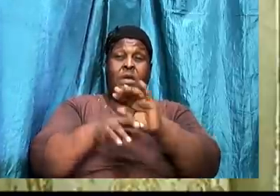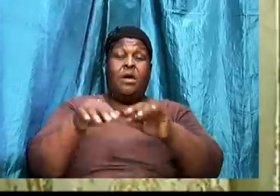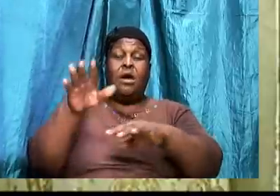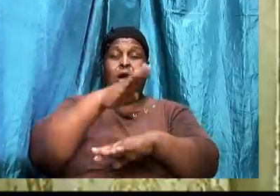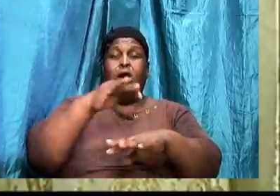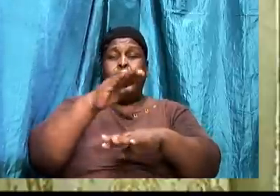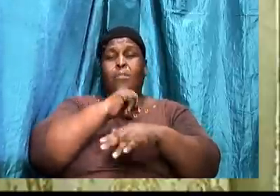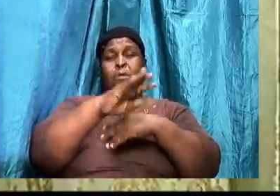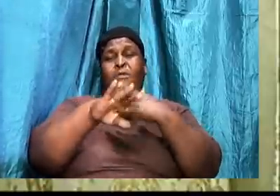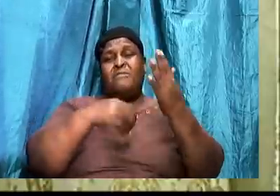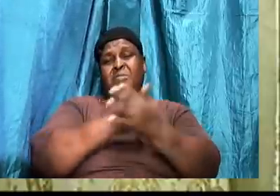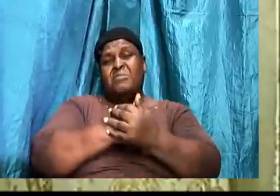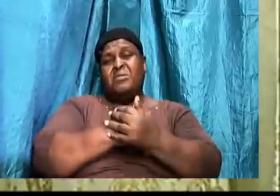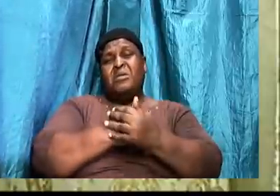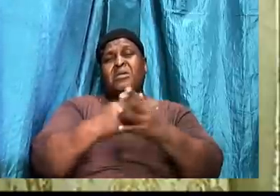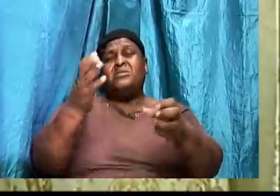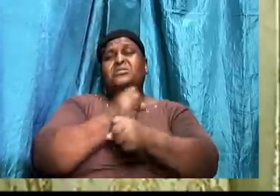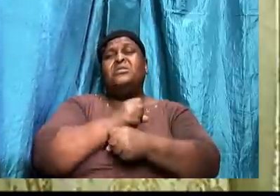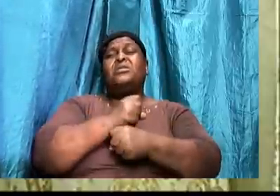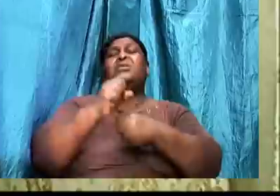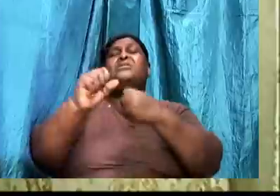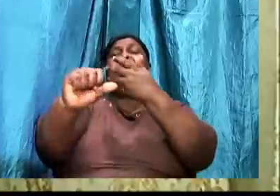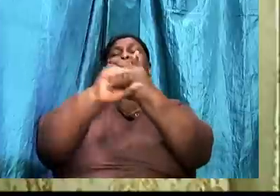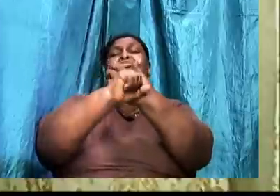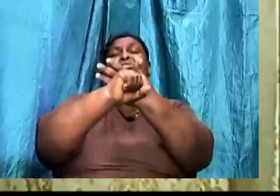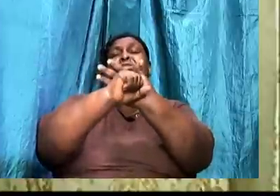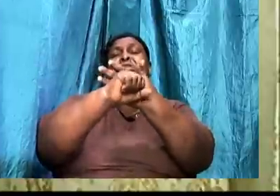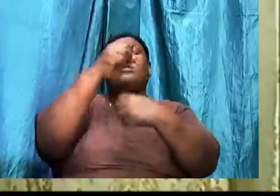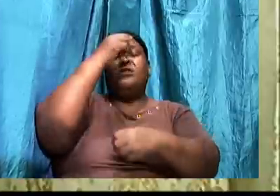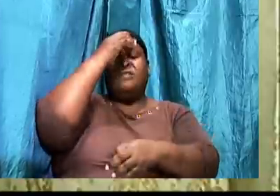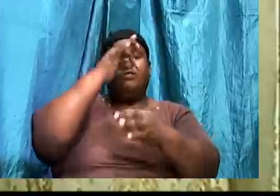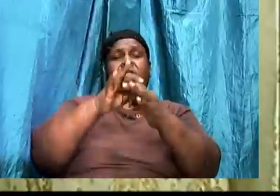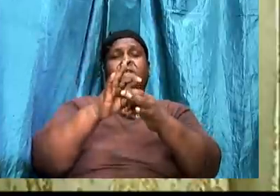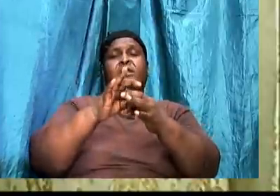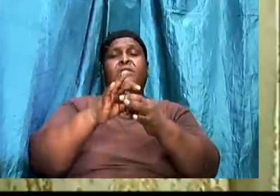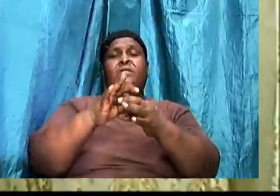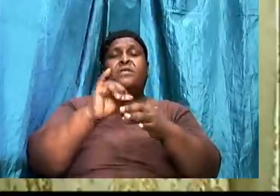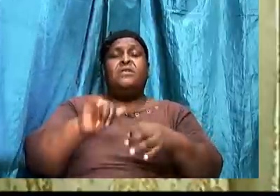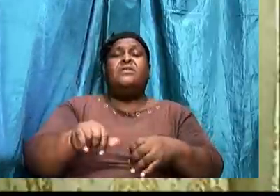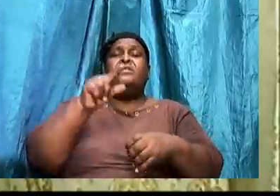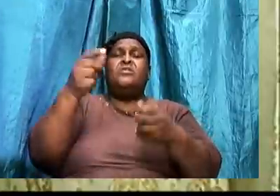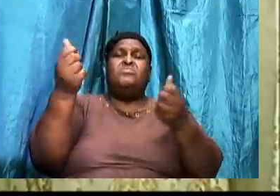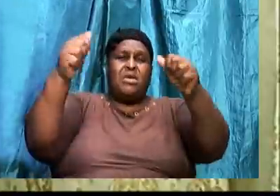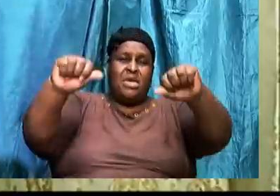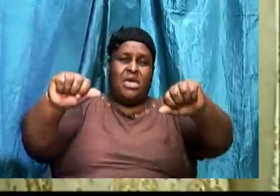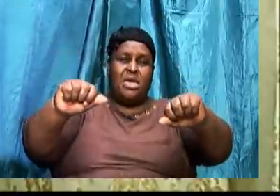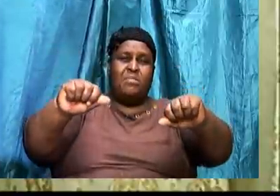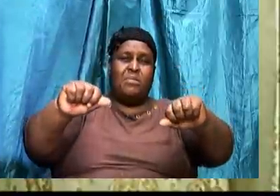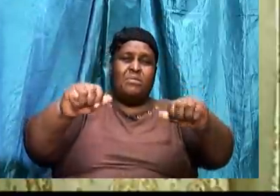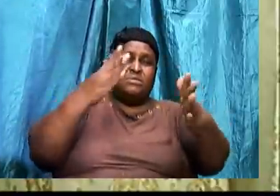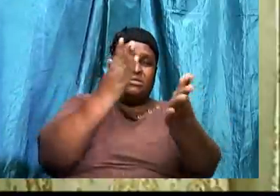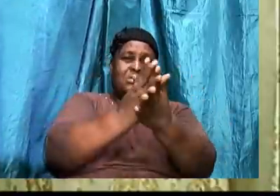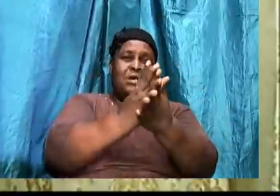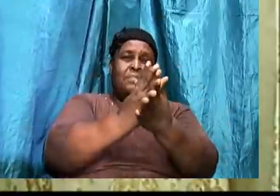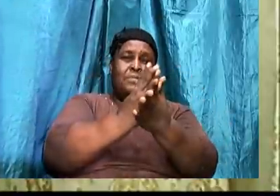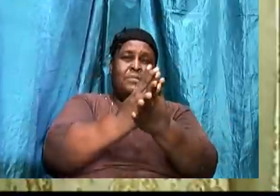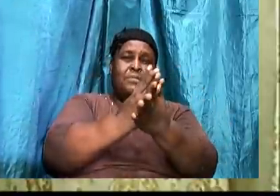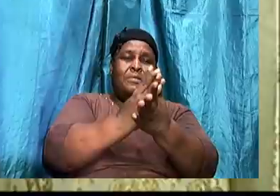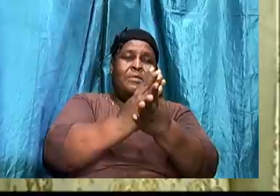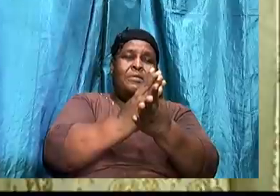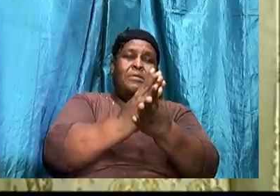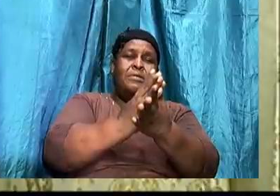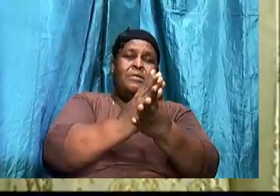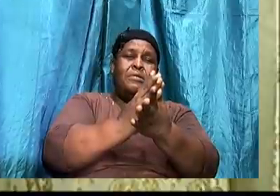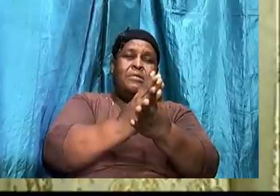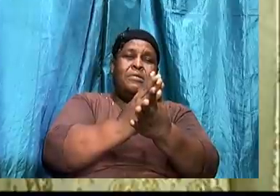Take the shield of faith. Wherewith he shall be able to quench the fiery darts of the wicked.